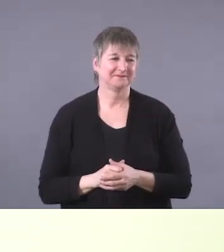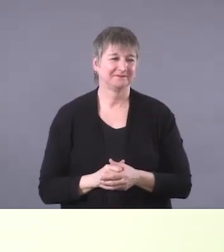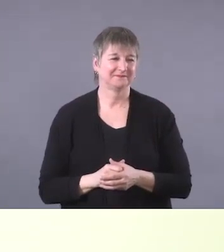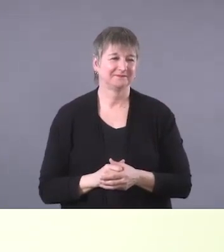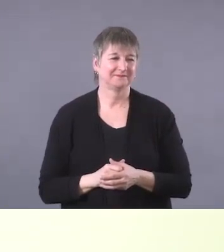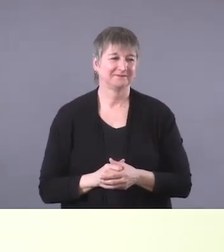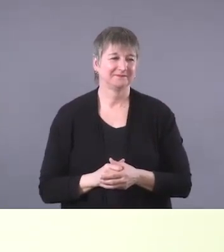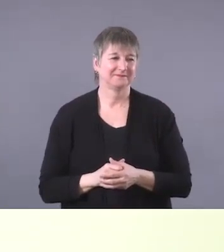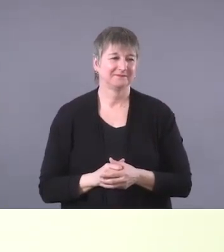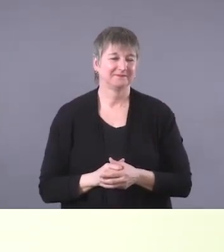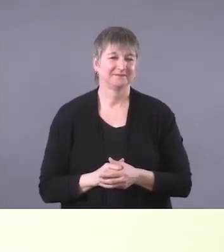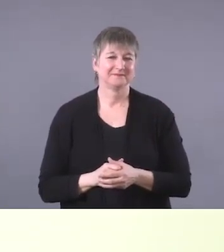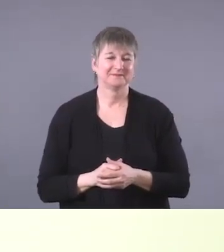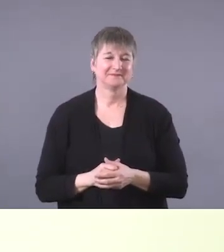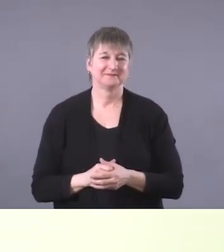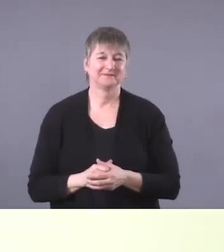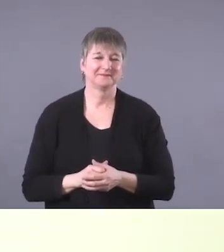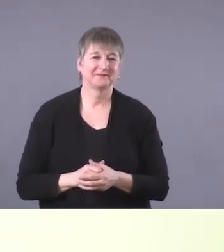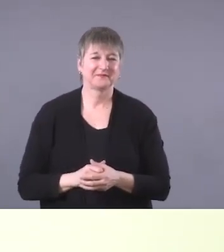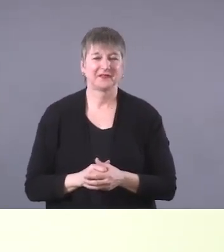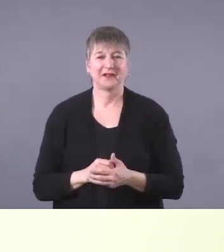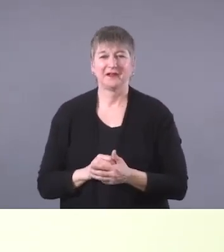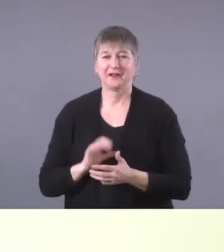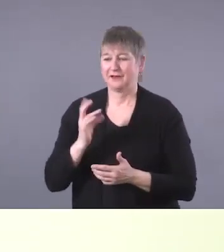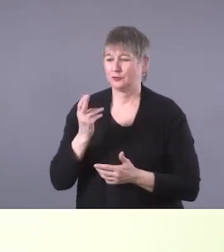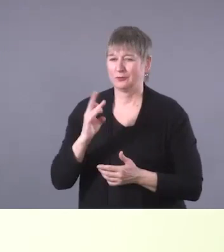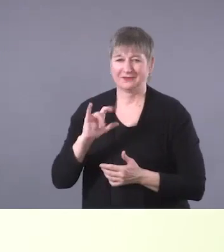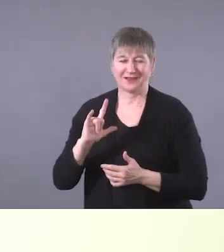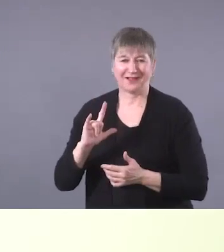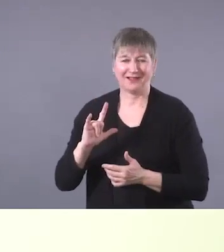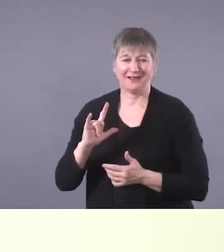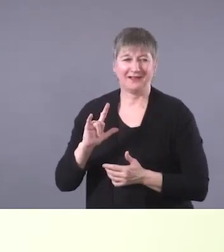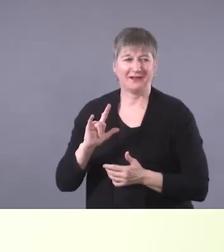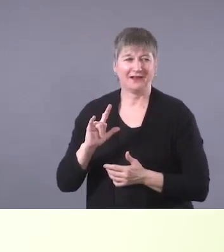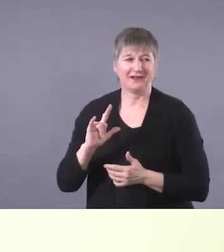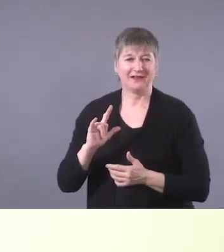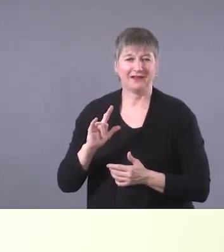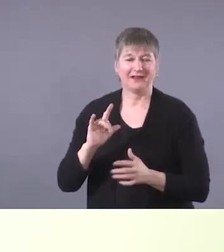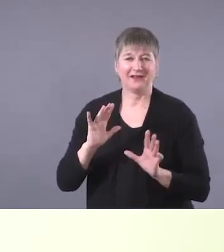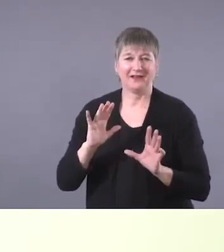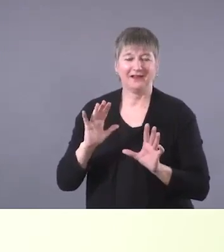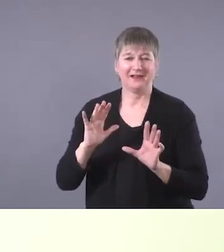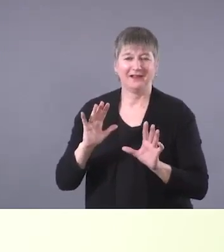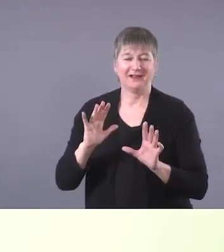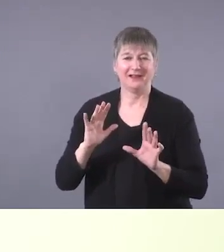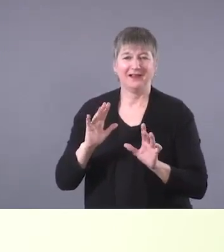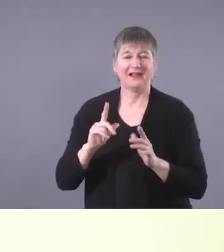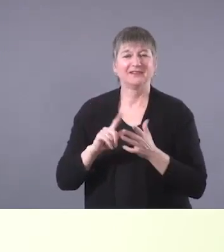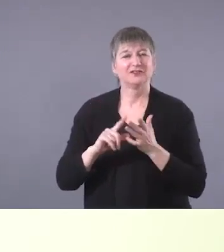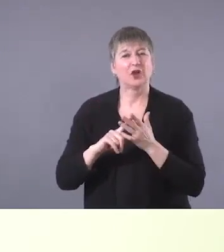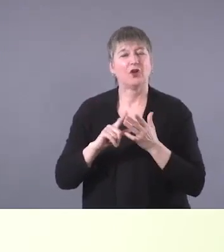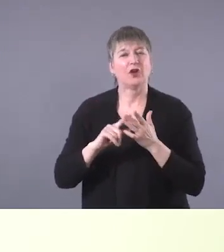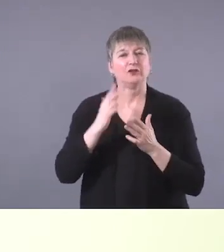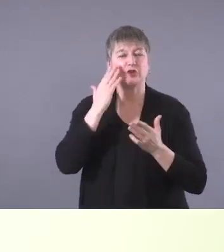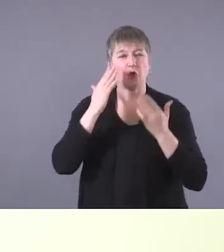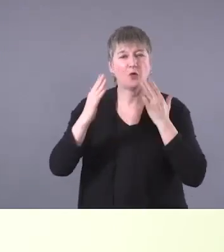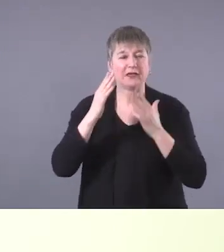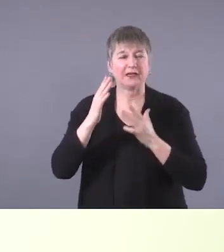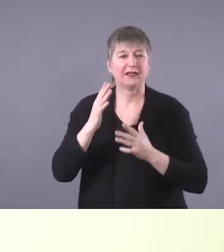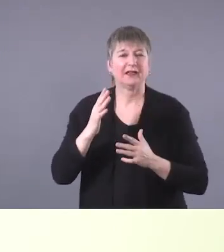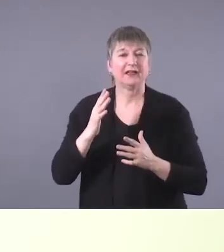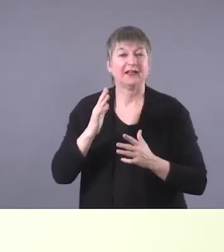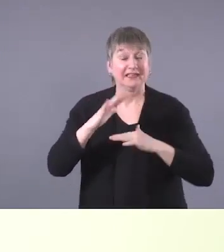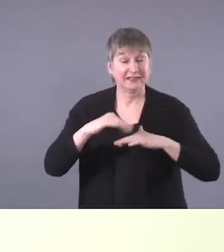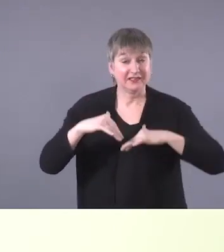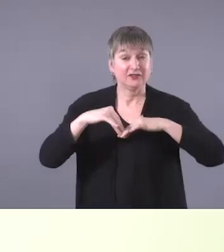Okay. So, uh, we are on to insight into Indigenous ways of knowing and being. Um, Um, so